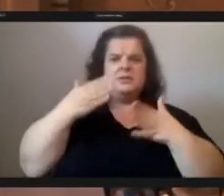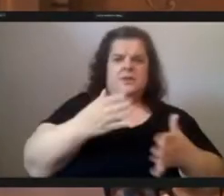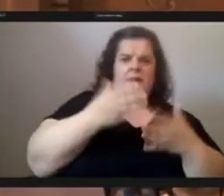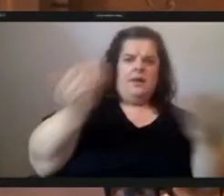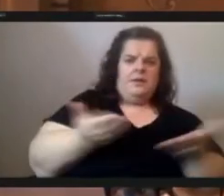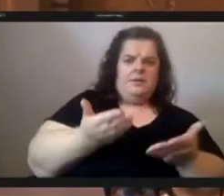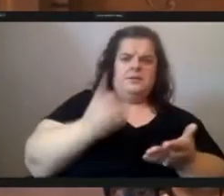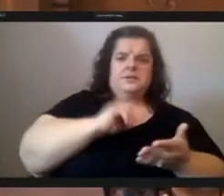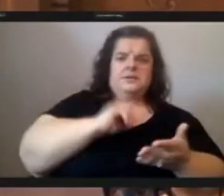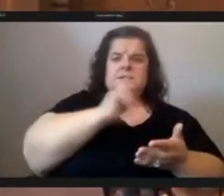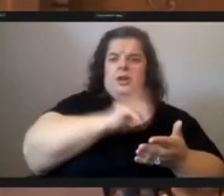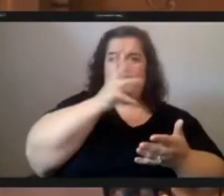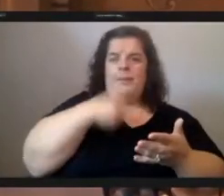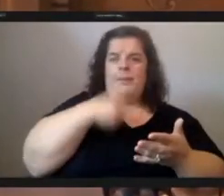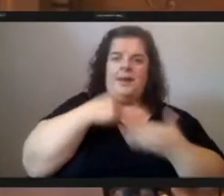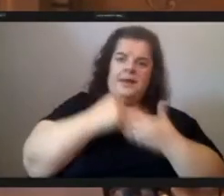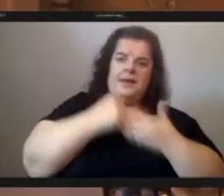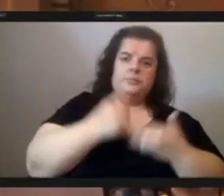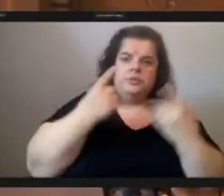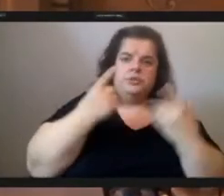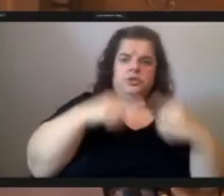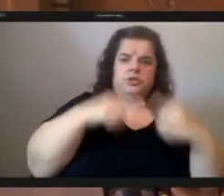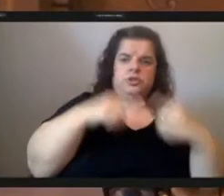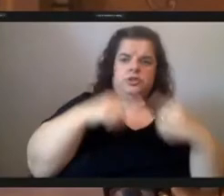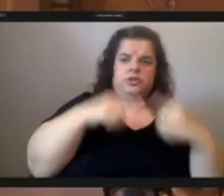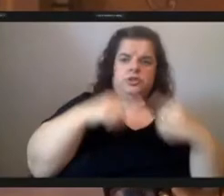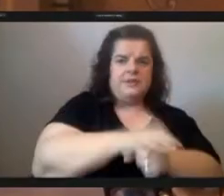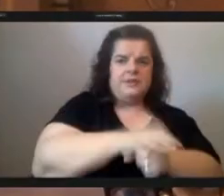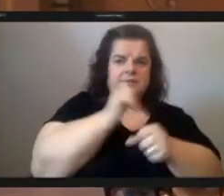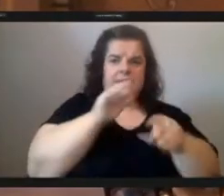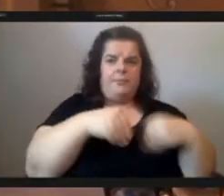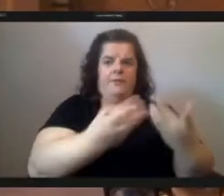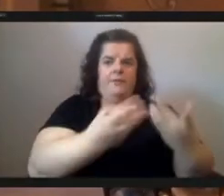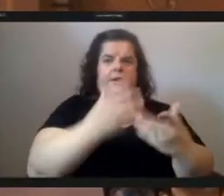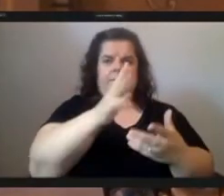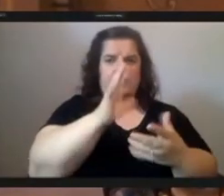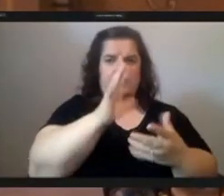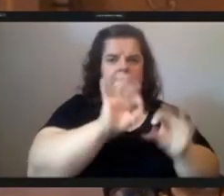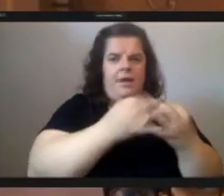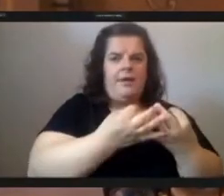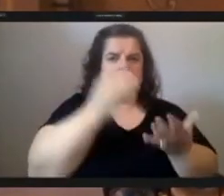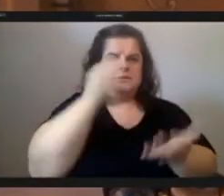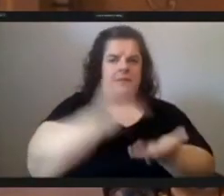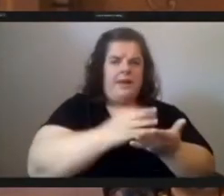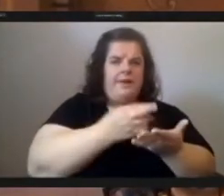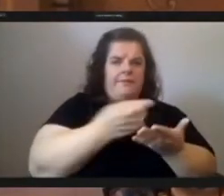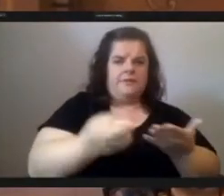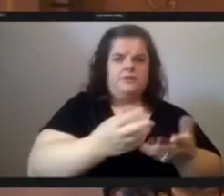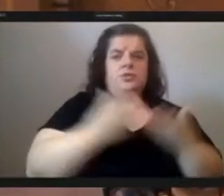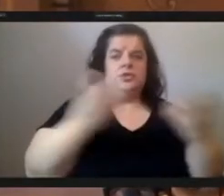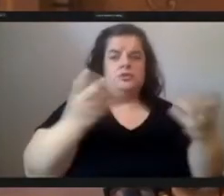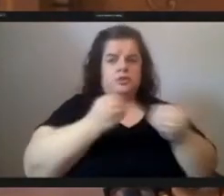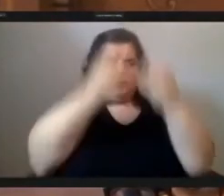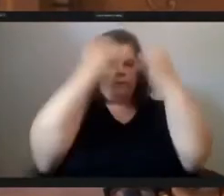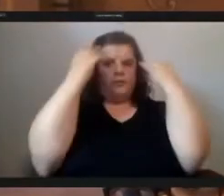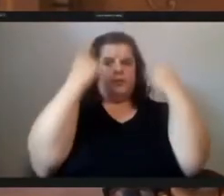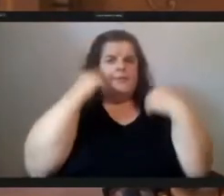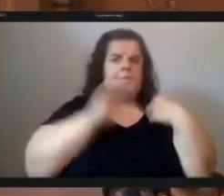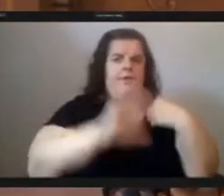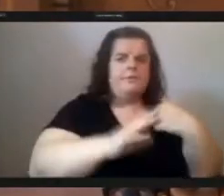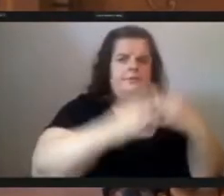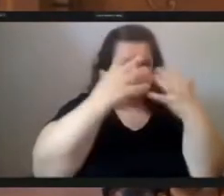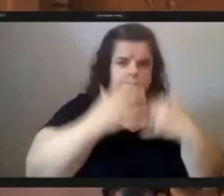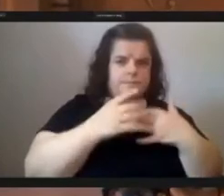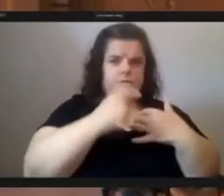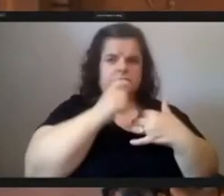the stress of not being able to provide for her family and lack of resources was just too much for her unfortunately she's